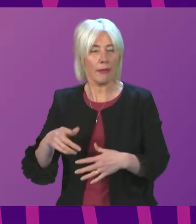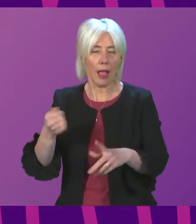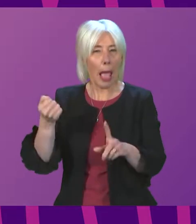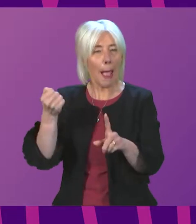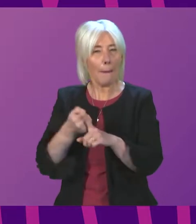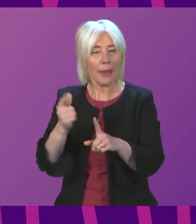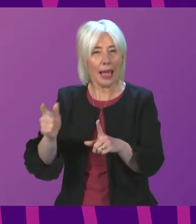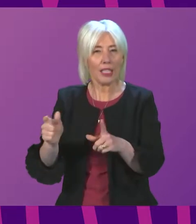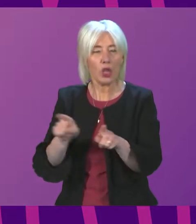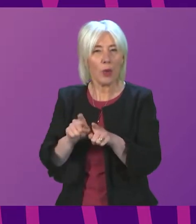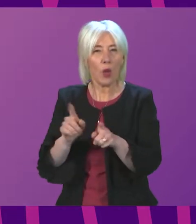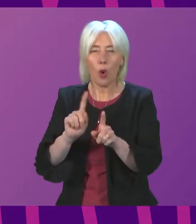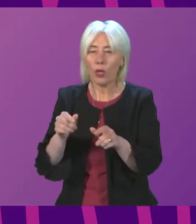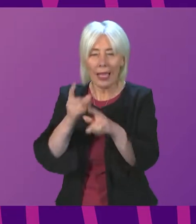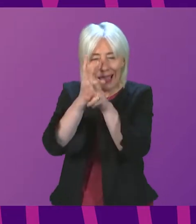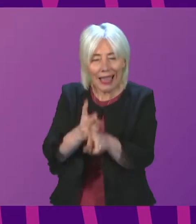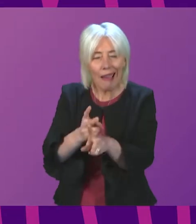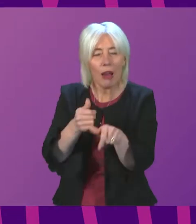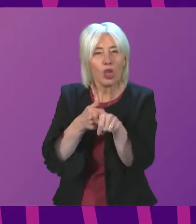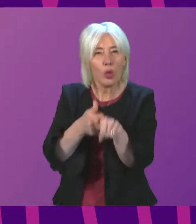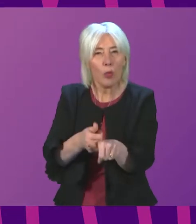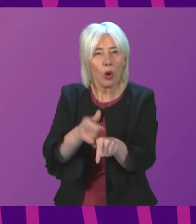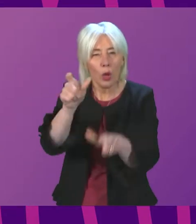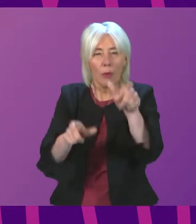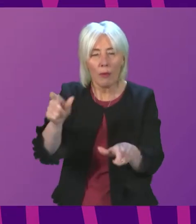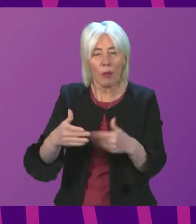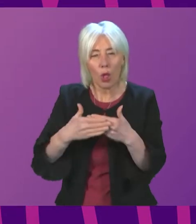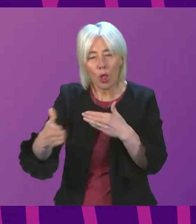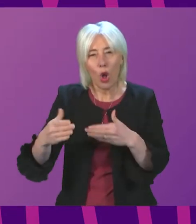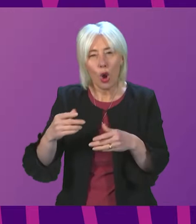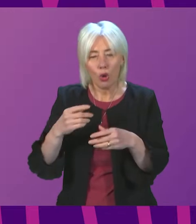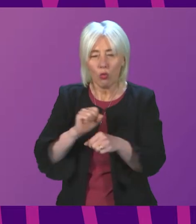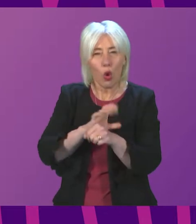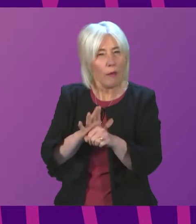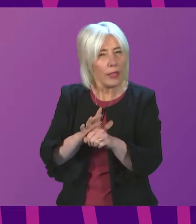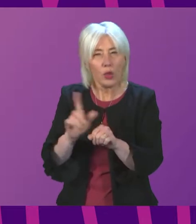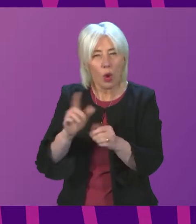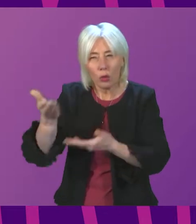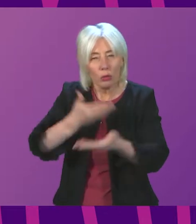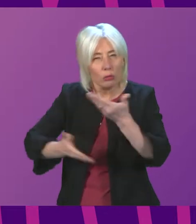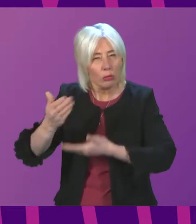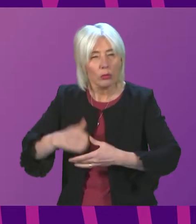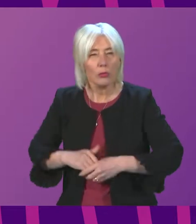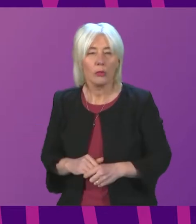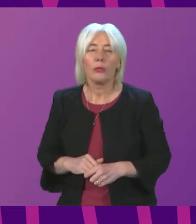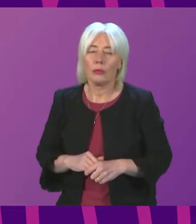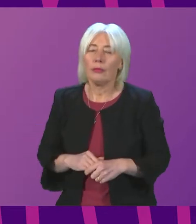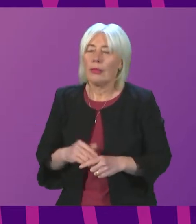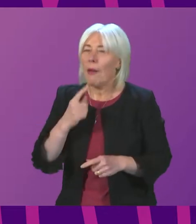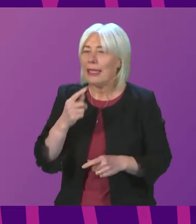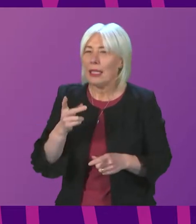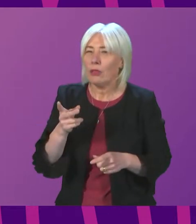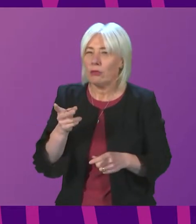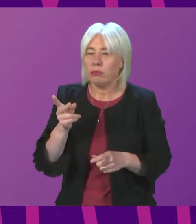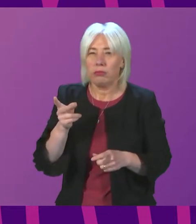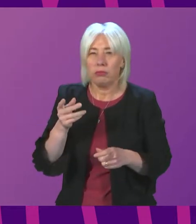update on the care and support available to people with long Covid in Scotland? First Minister. I've covered some of this in response to an